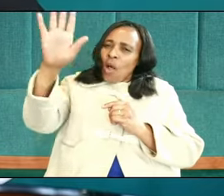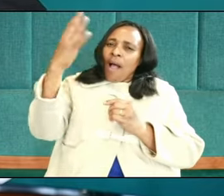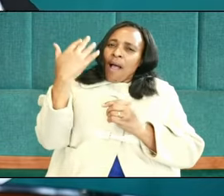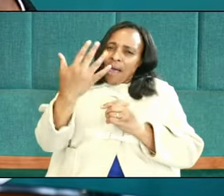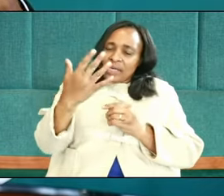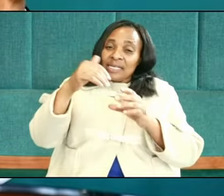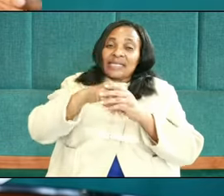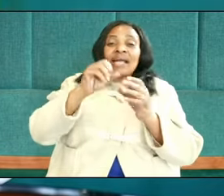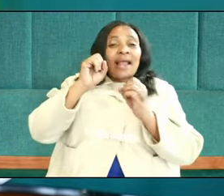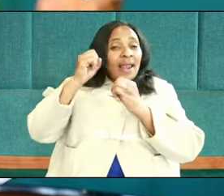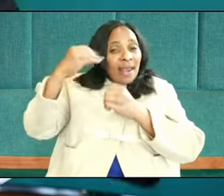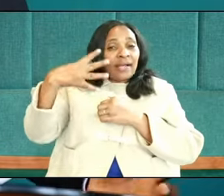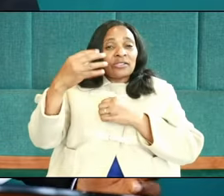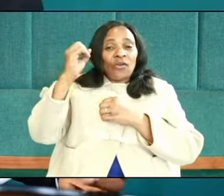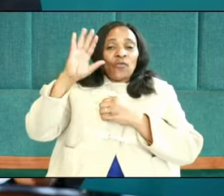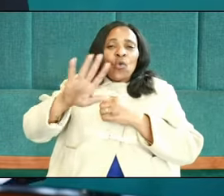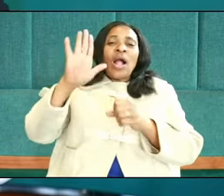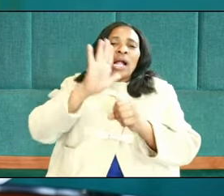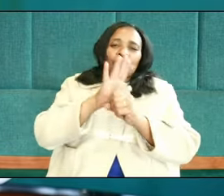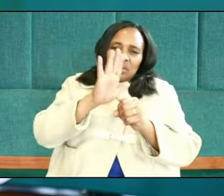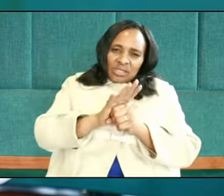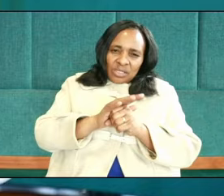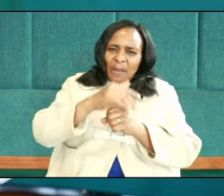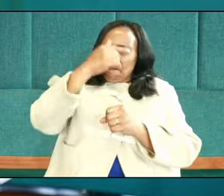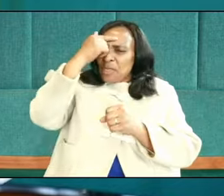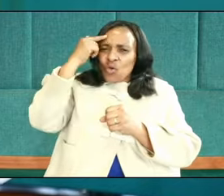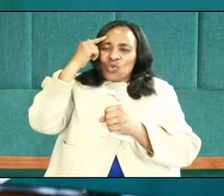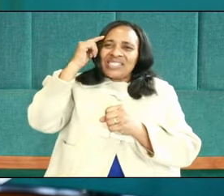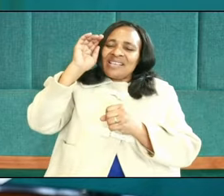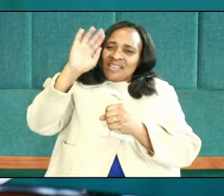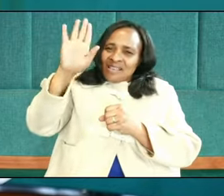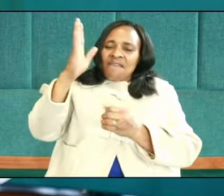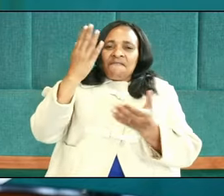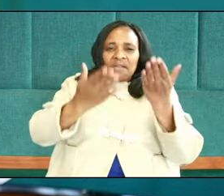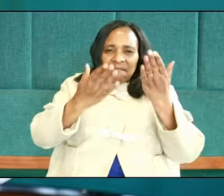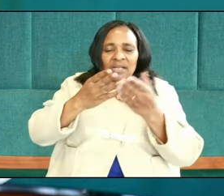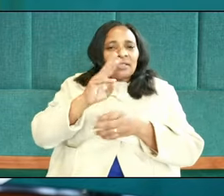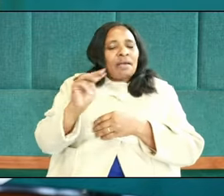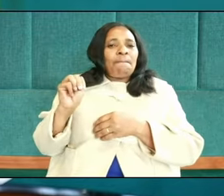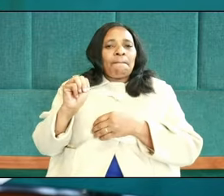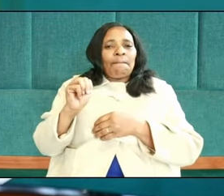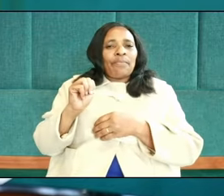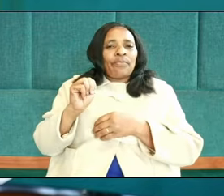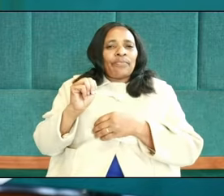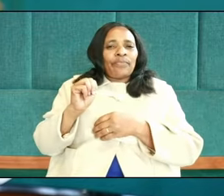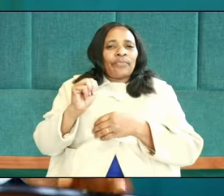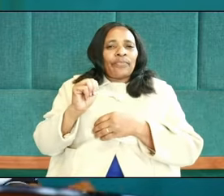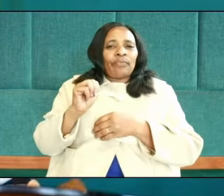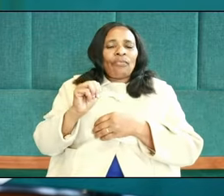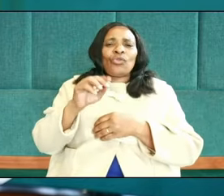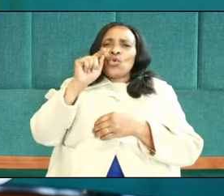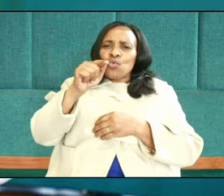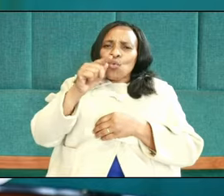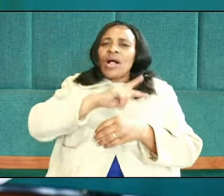and the light of your countenance because you favored them. You are my king,